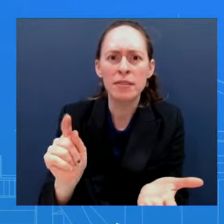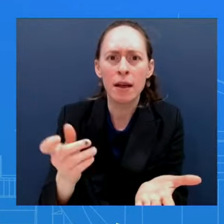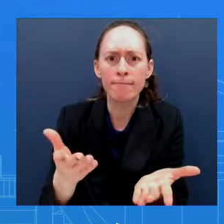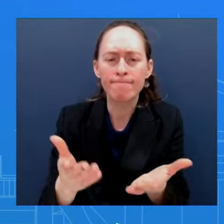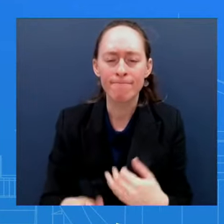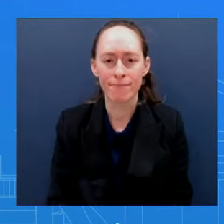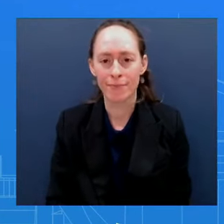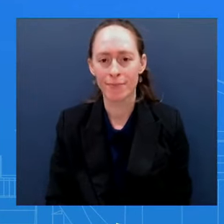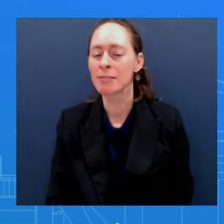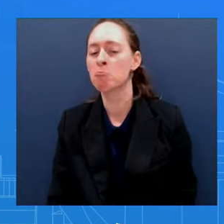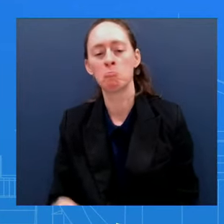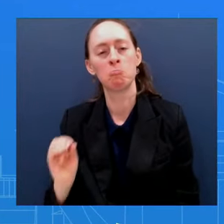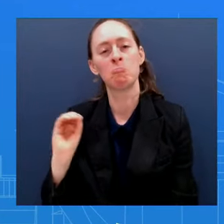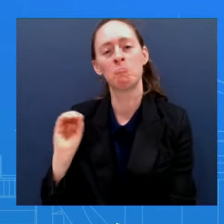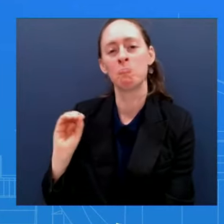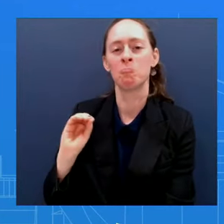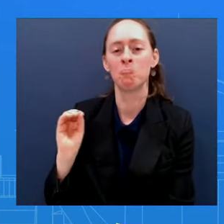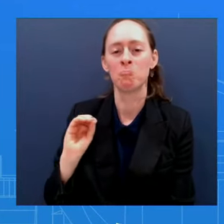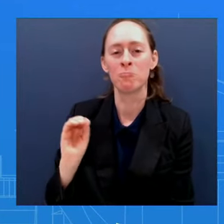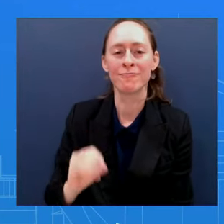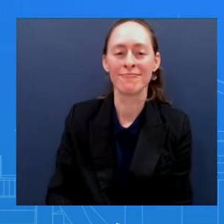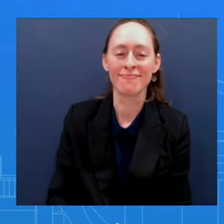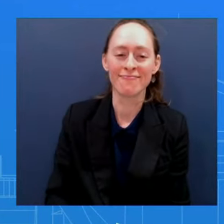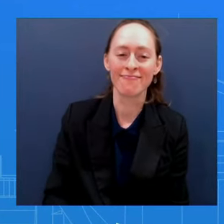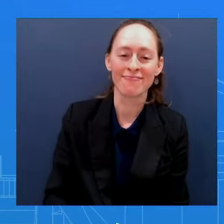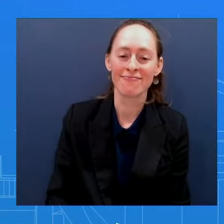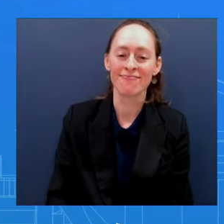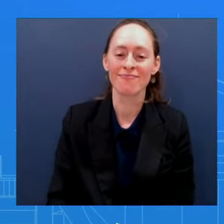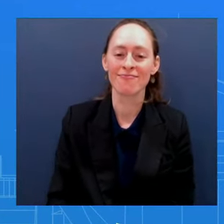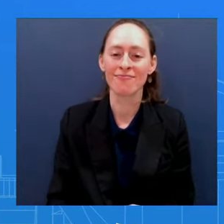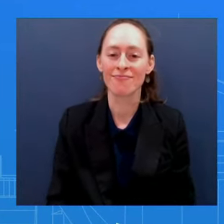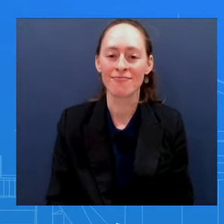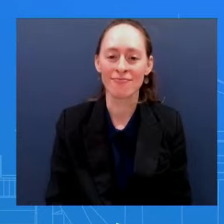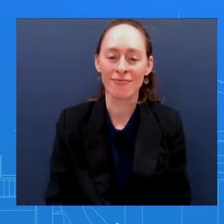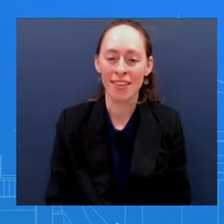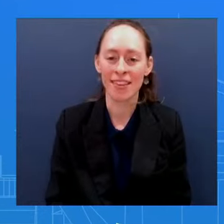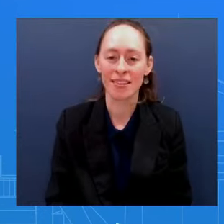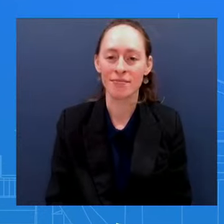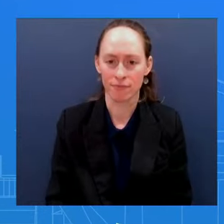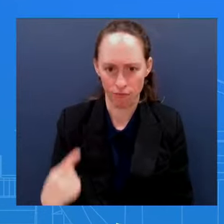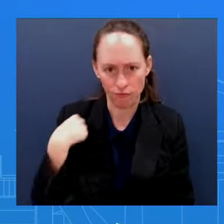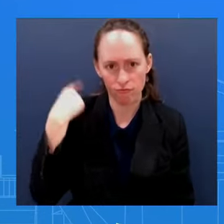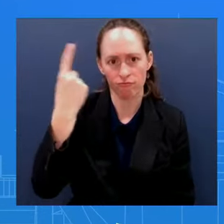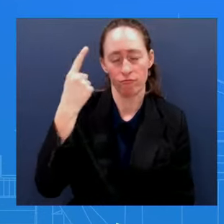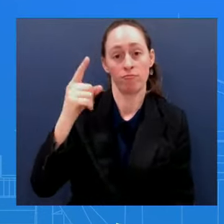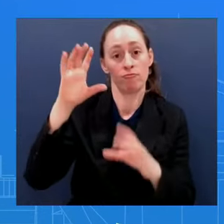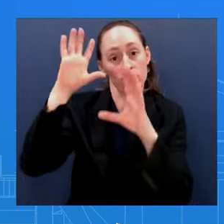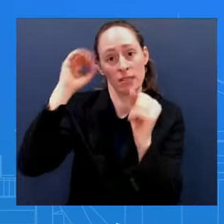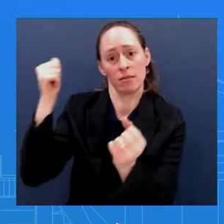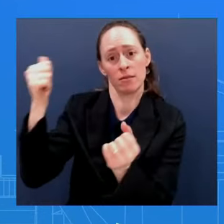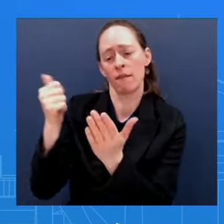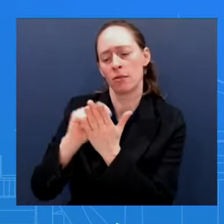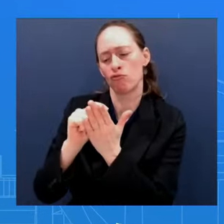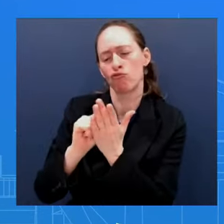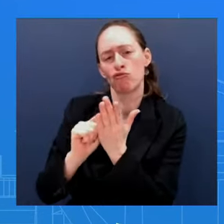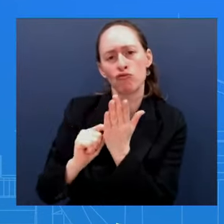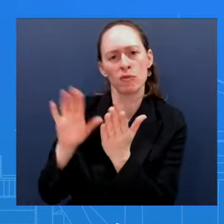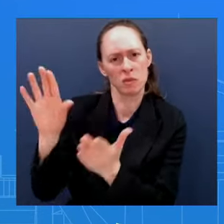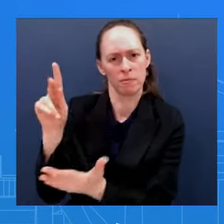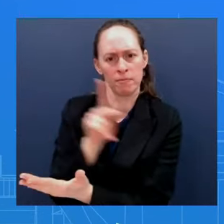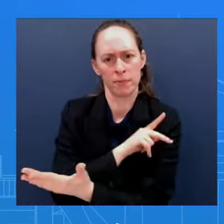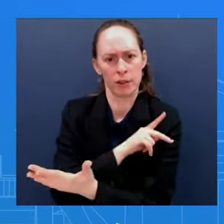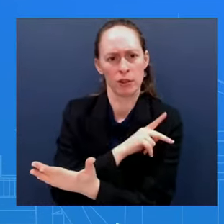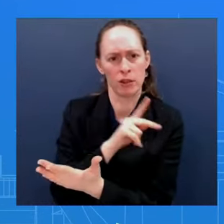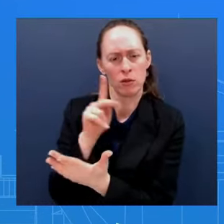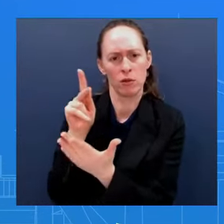President were among those items that were reviewed by the Special Counsel And the Interagency have found to contain classified, in some cases, highly classified information